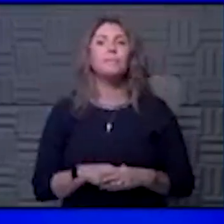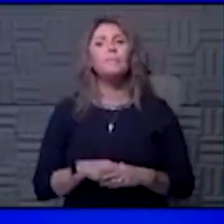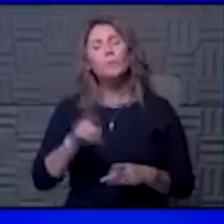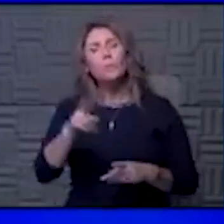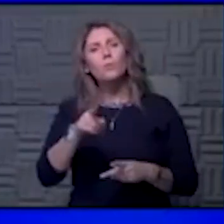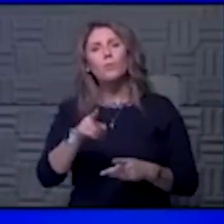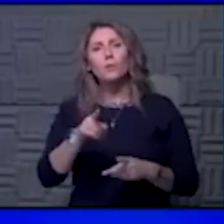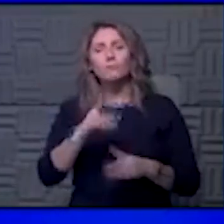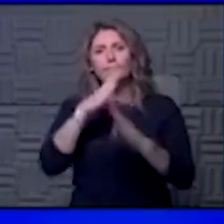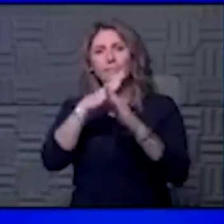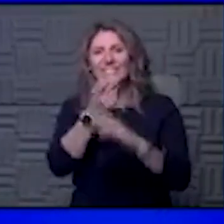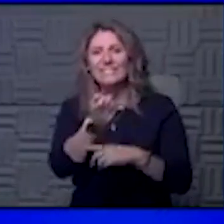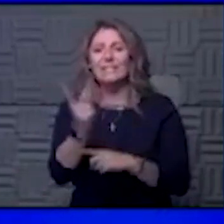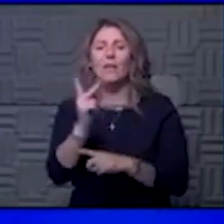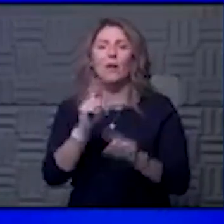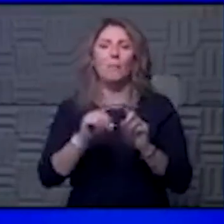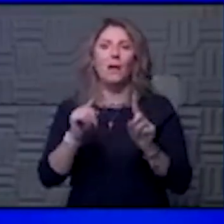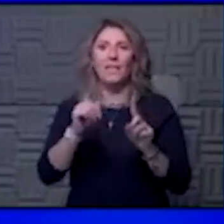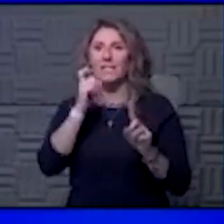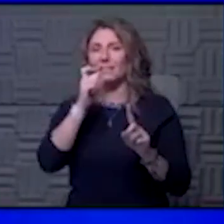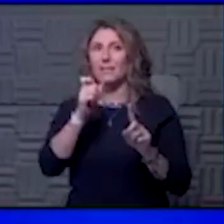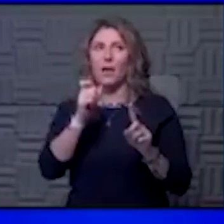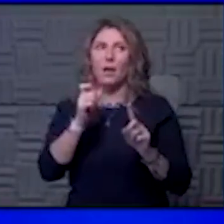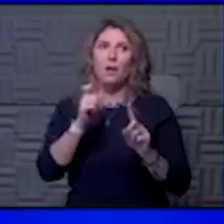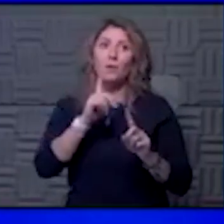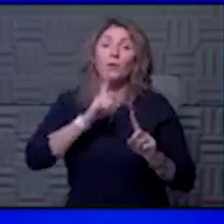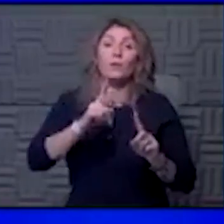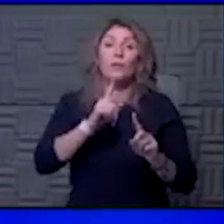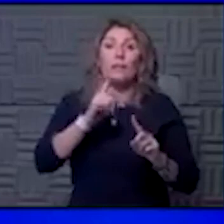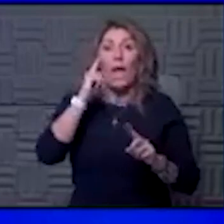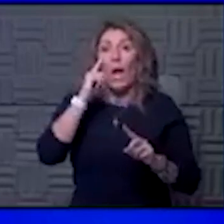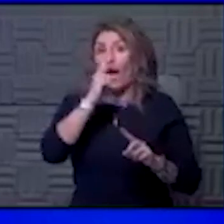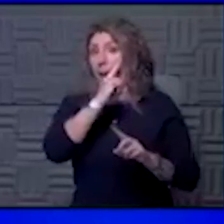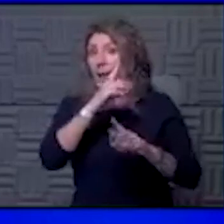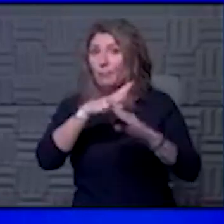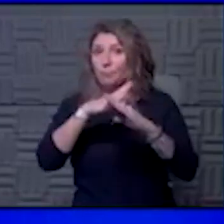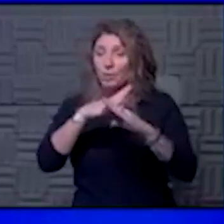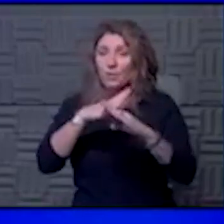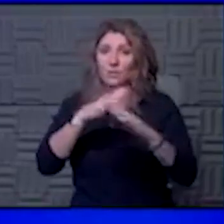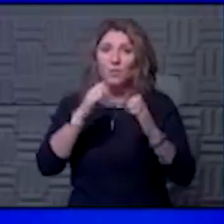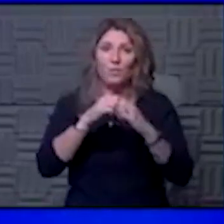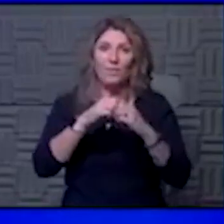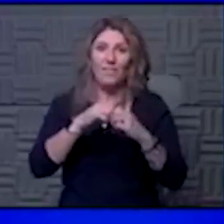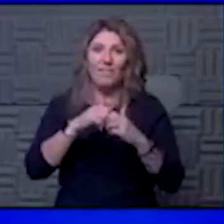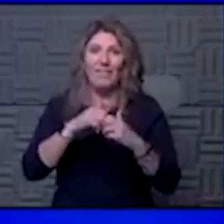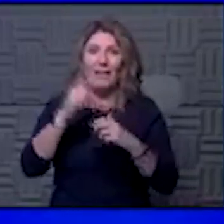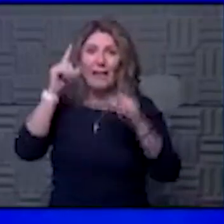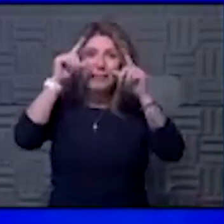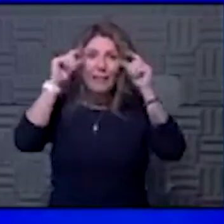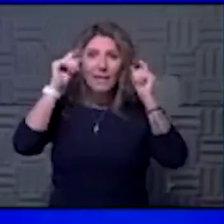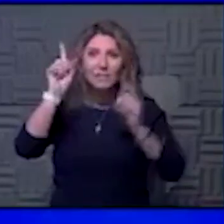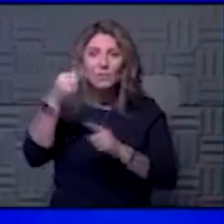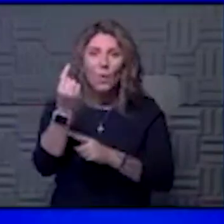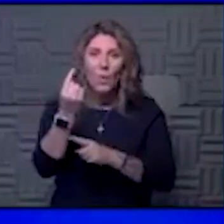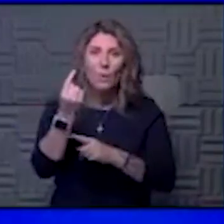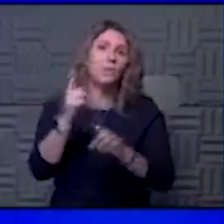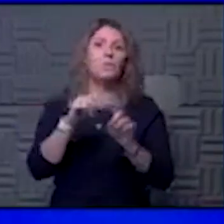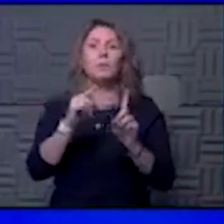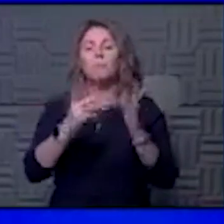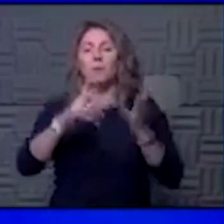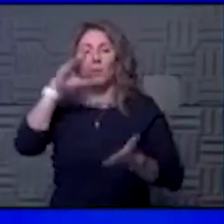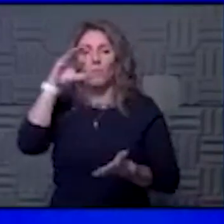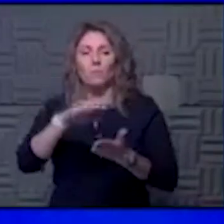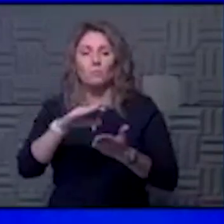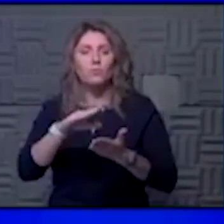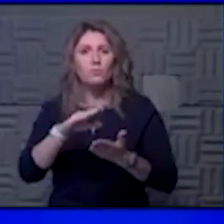some of your eyes, but it's not considered eye protection in the healthcare setting with just eyeglasses, but it may be able to reduce the risk a